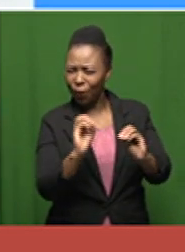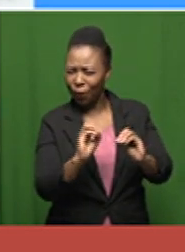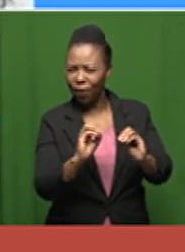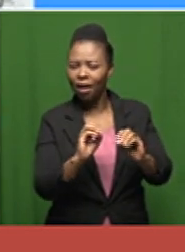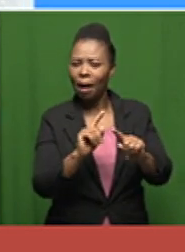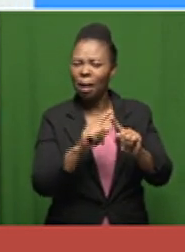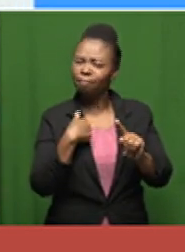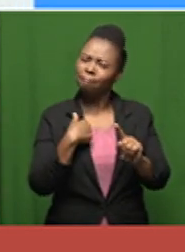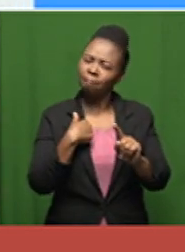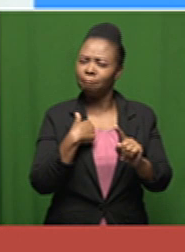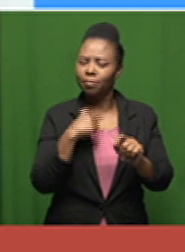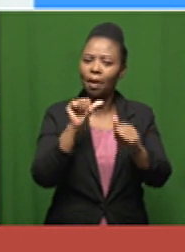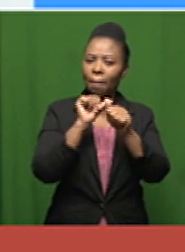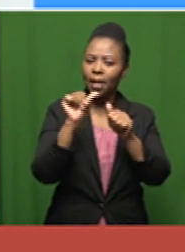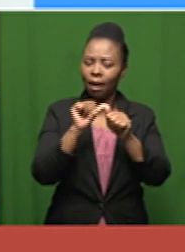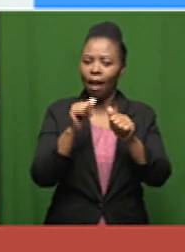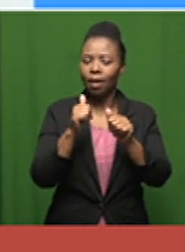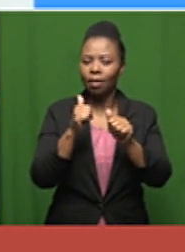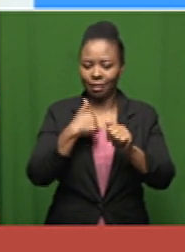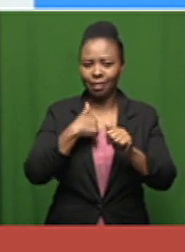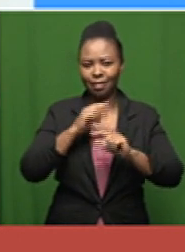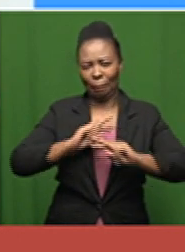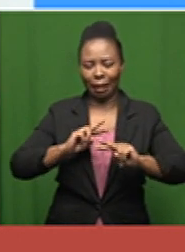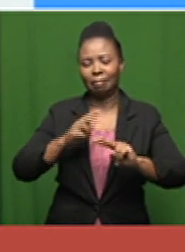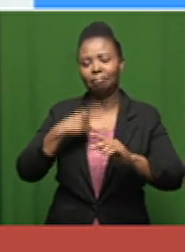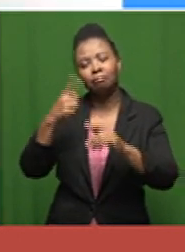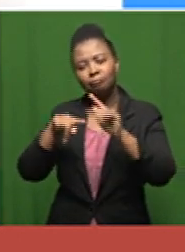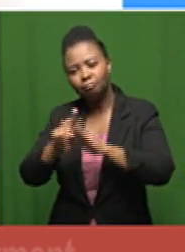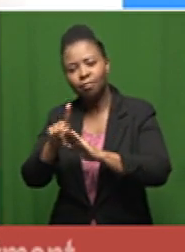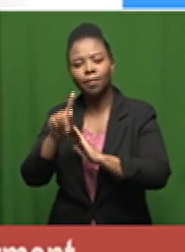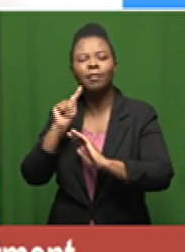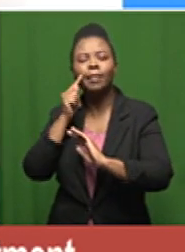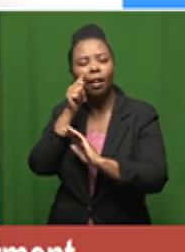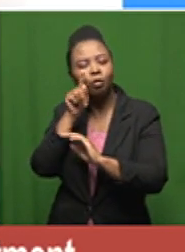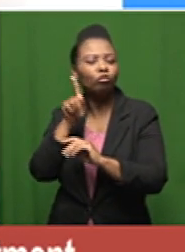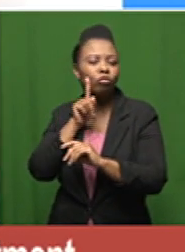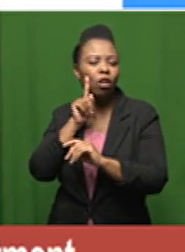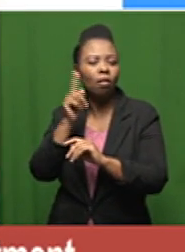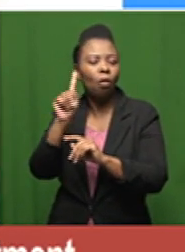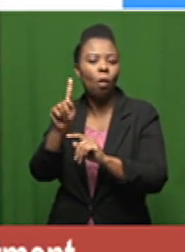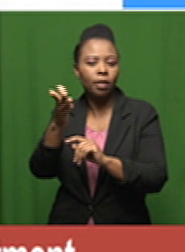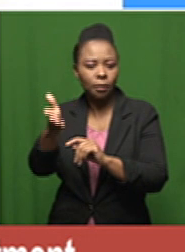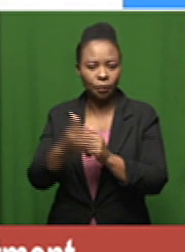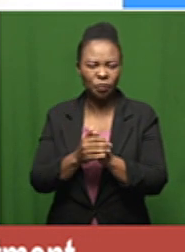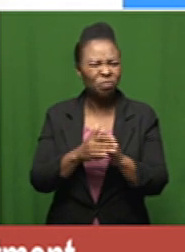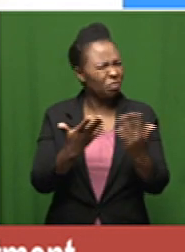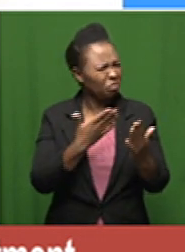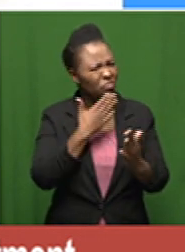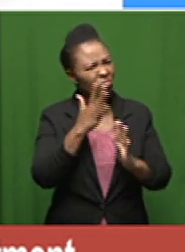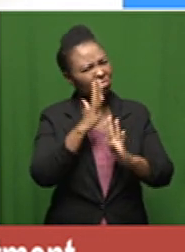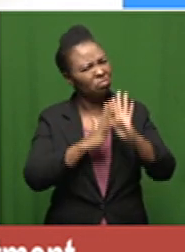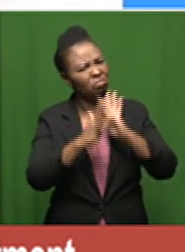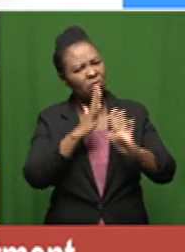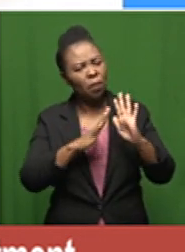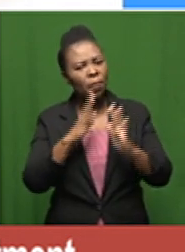and test for peace of mind as to what's happening just kindly also tell us about the experience how